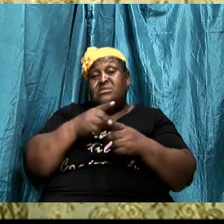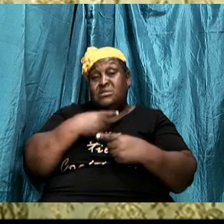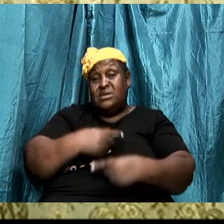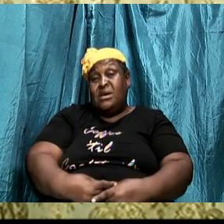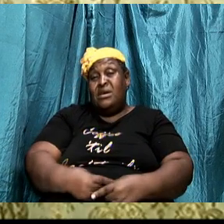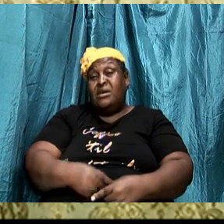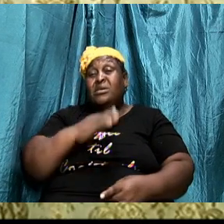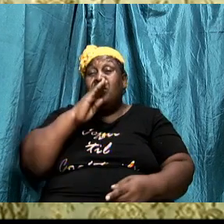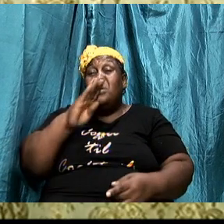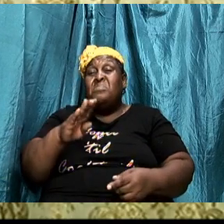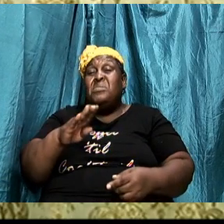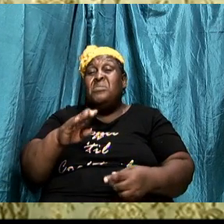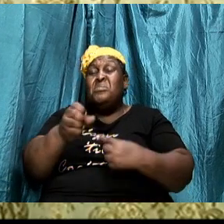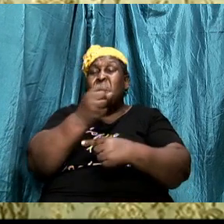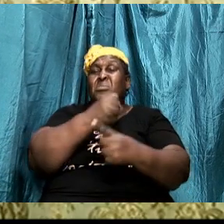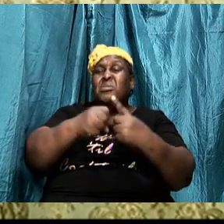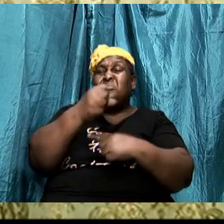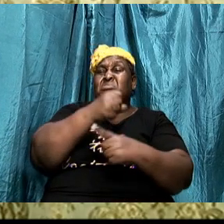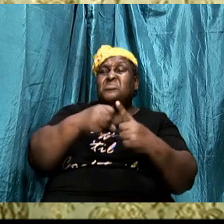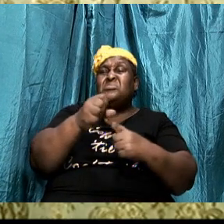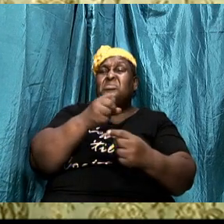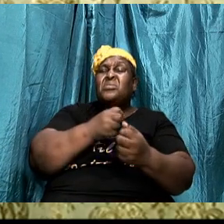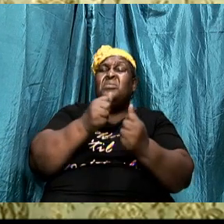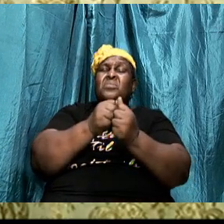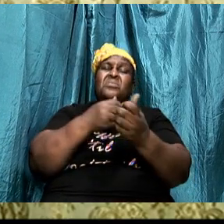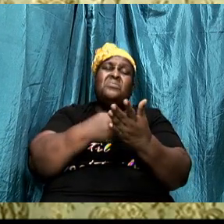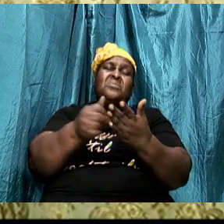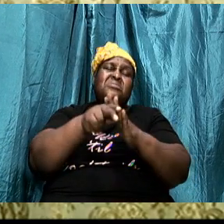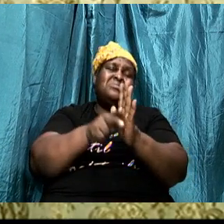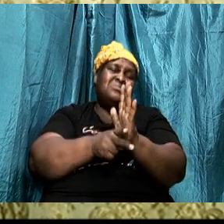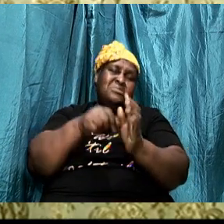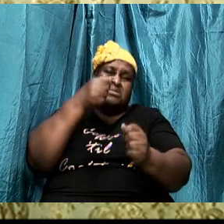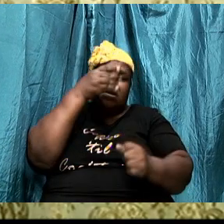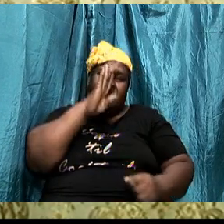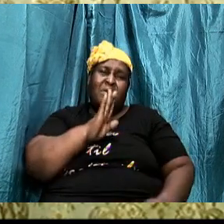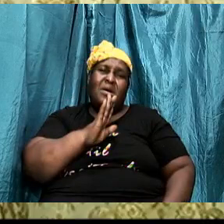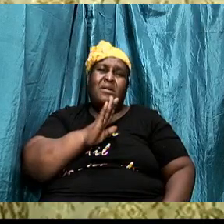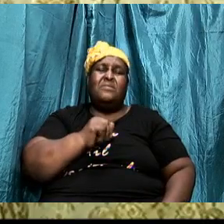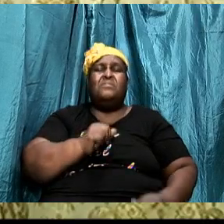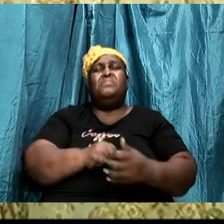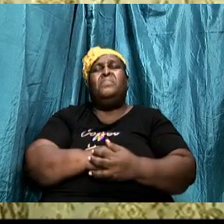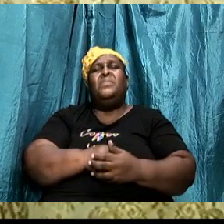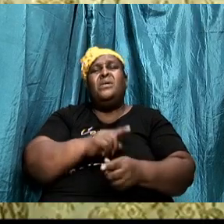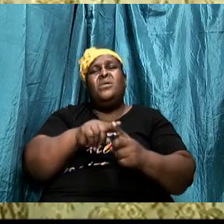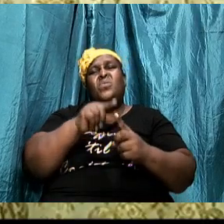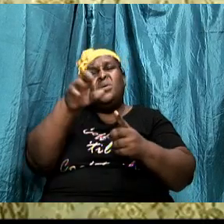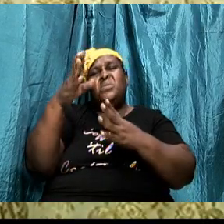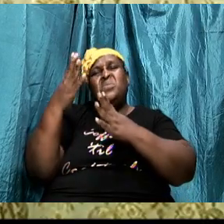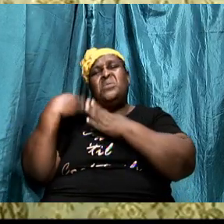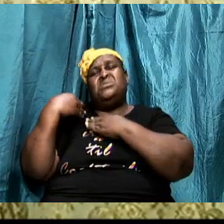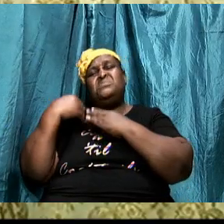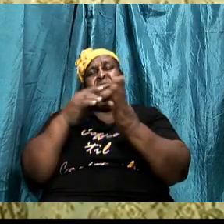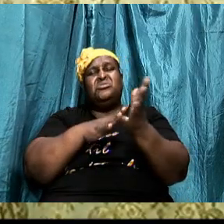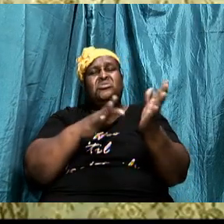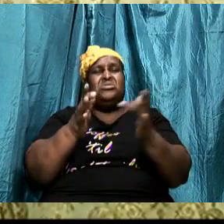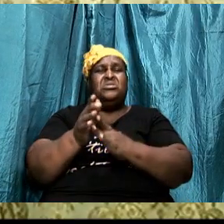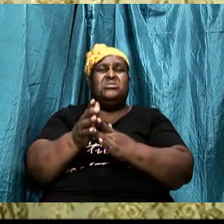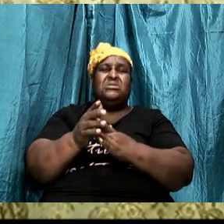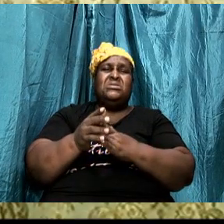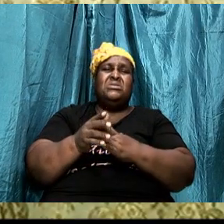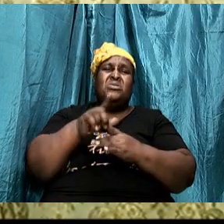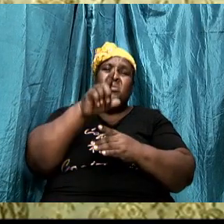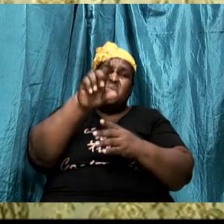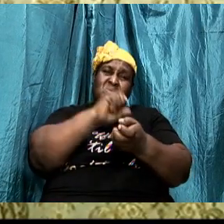associated with the righteousness of Christ so when you accepted Jesus and you are not